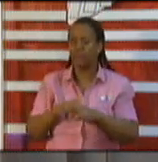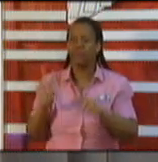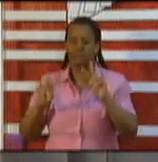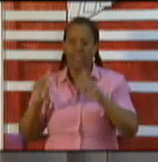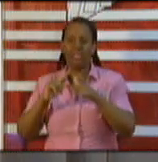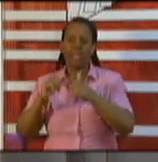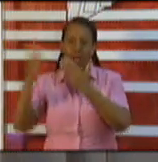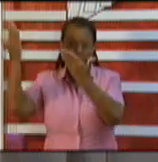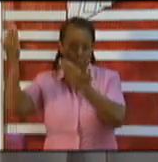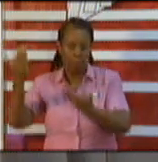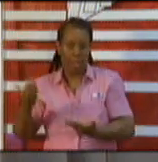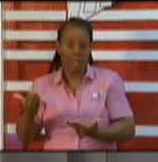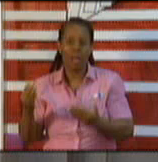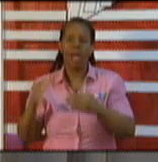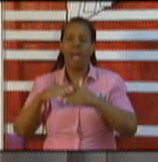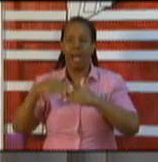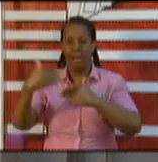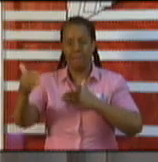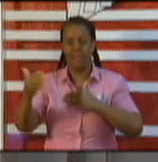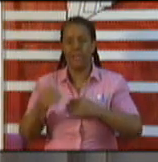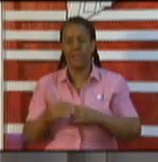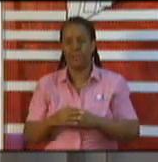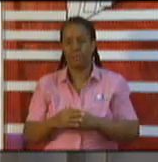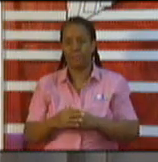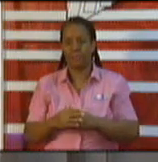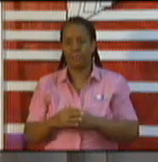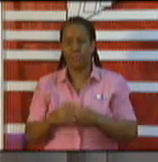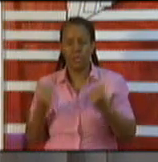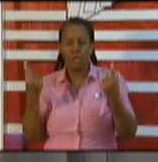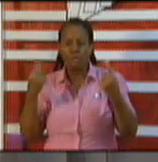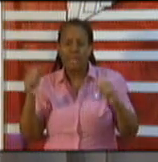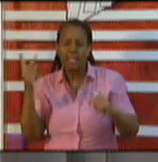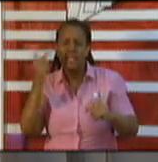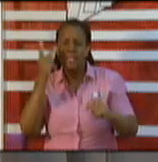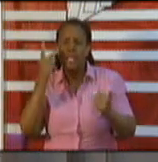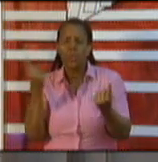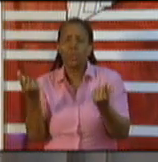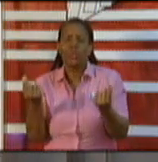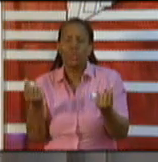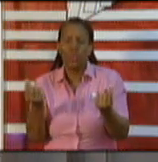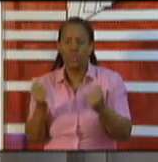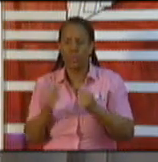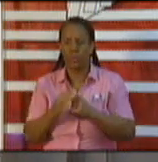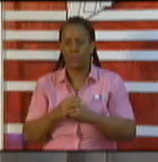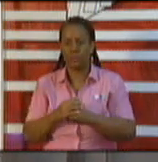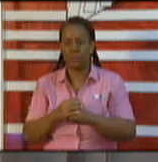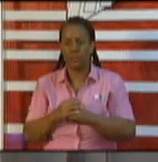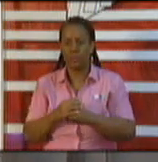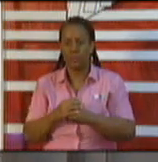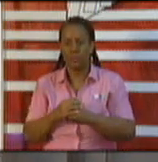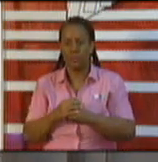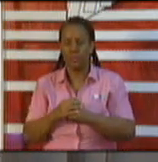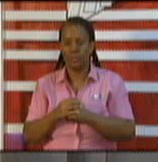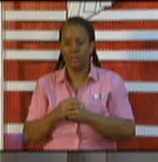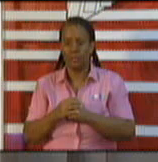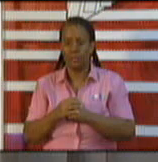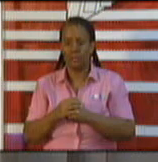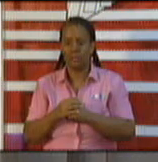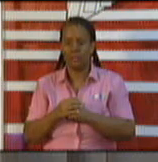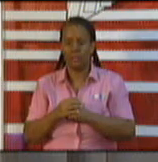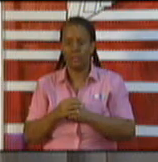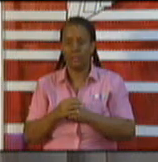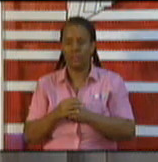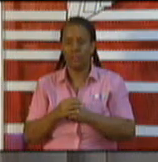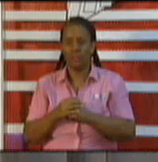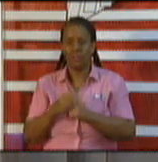So we are looking to see if we can expand our quarantine facilities. What we are doing is, you all would have heard about the